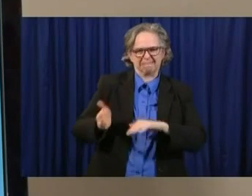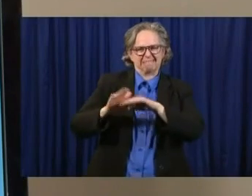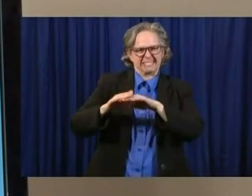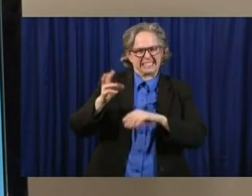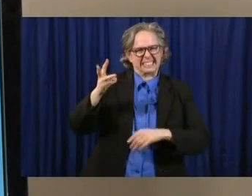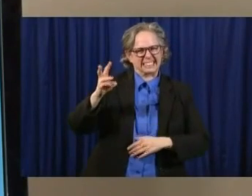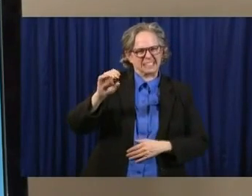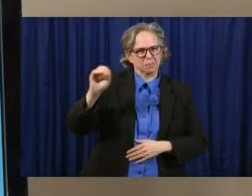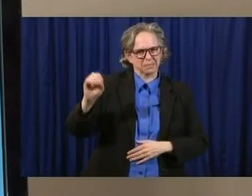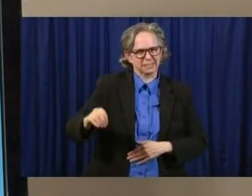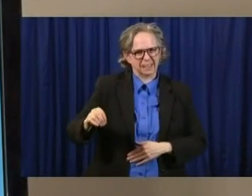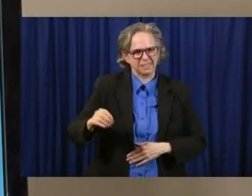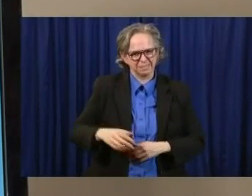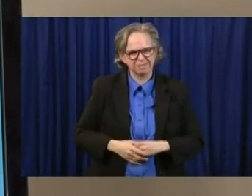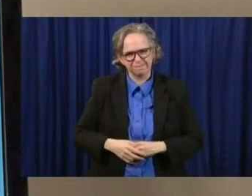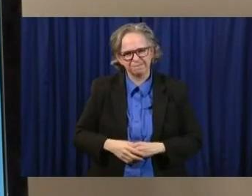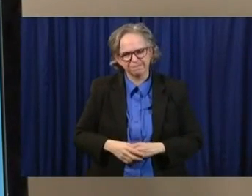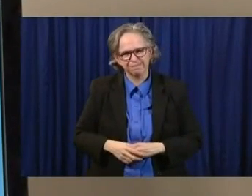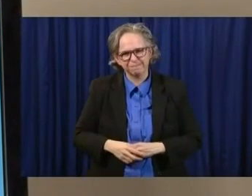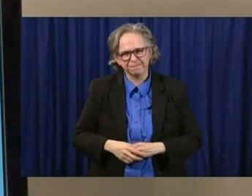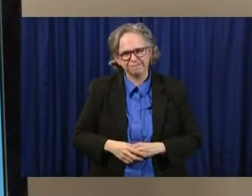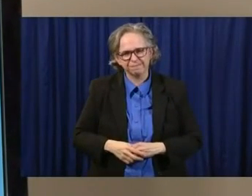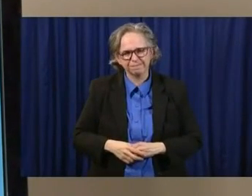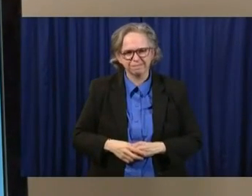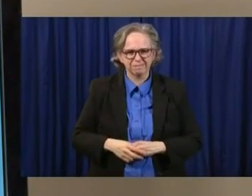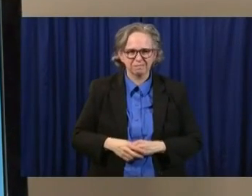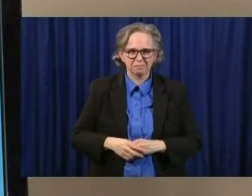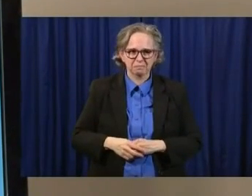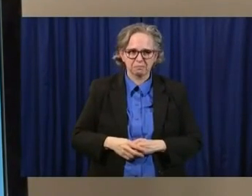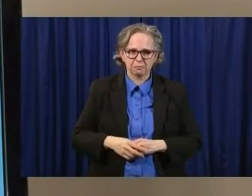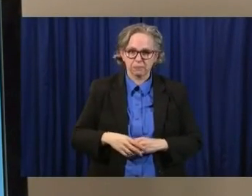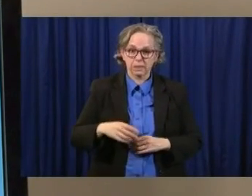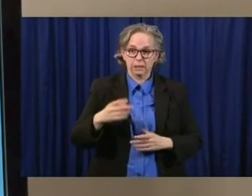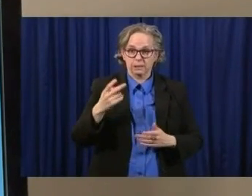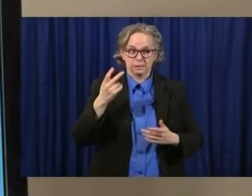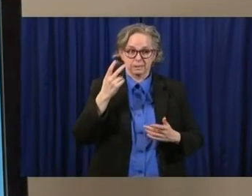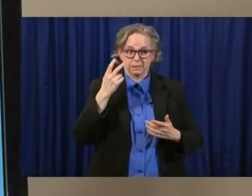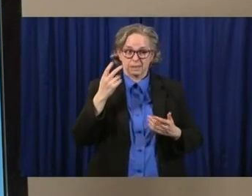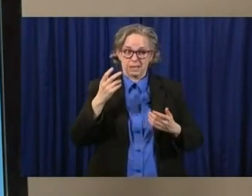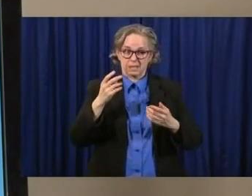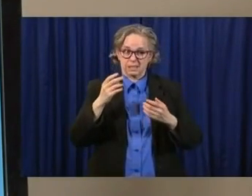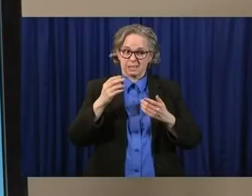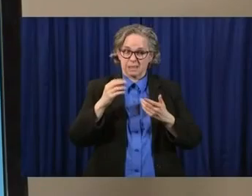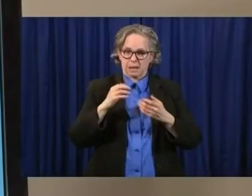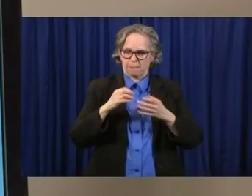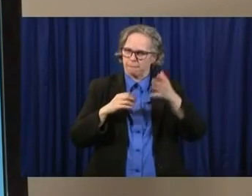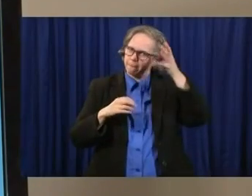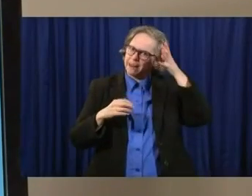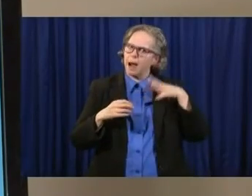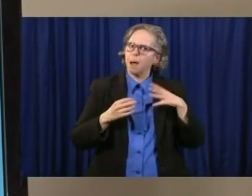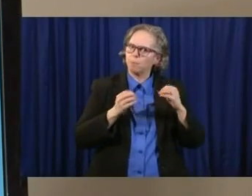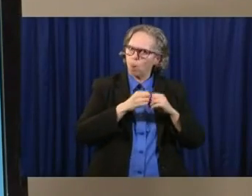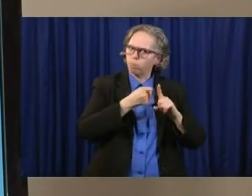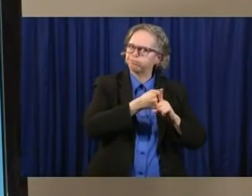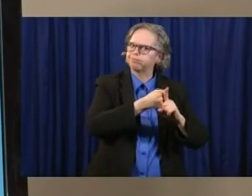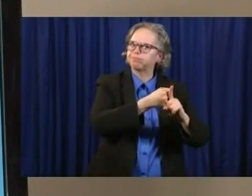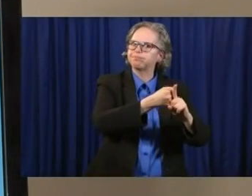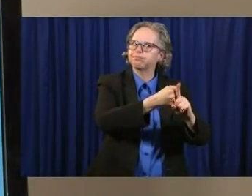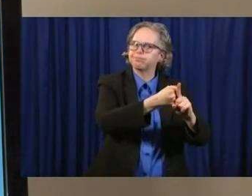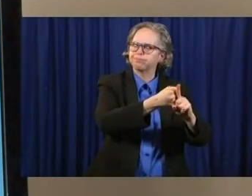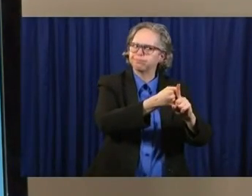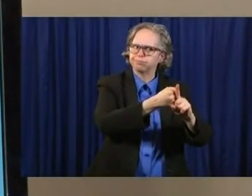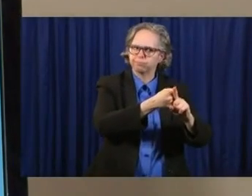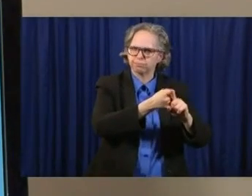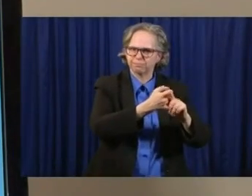cases. And we do see, we continue to see it skewing more toward male, 56% of